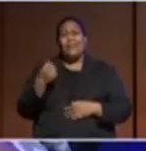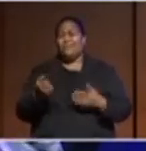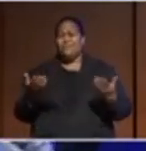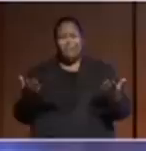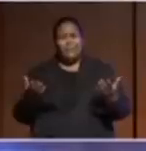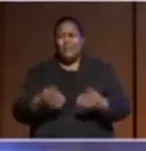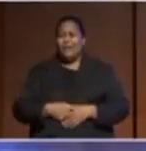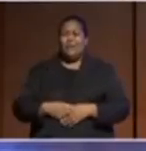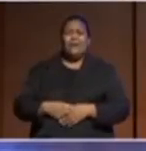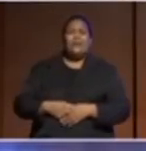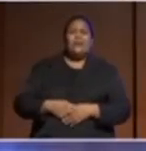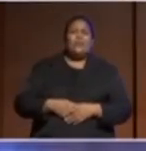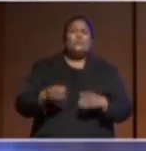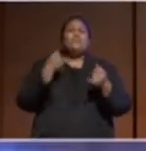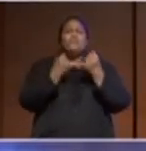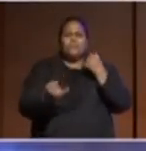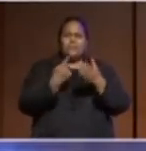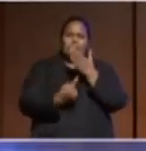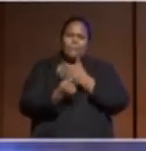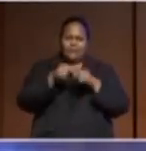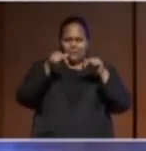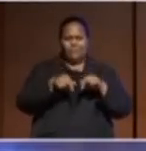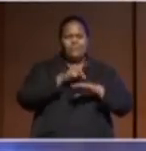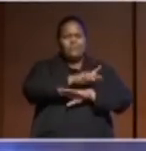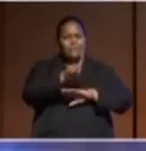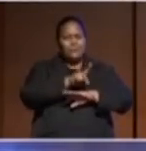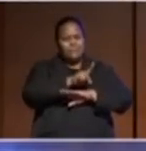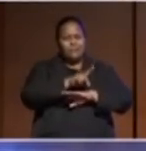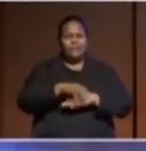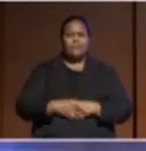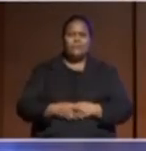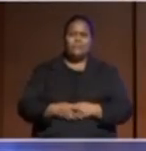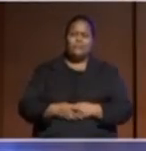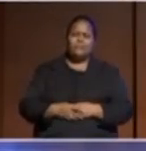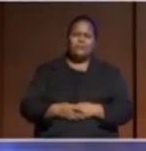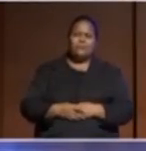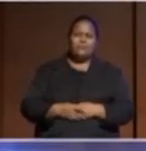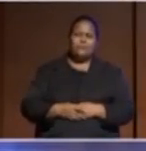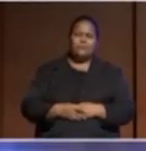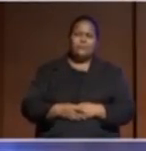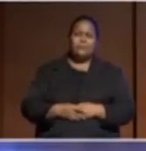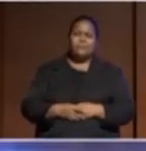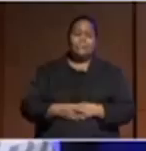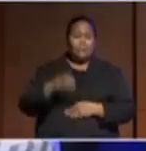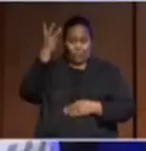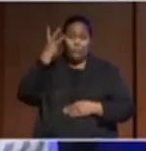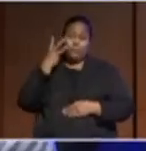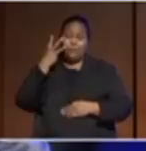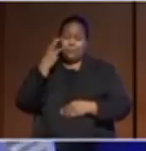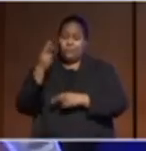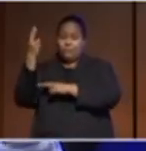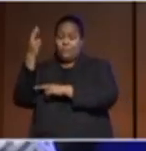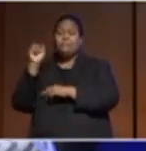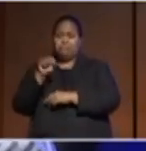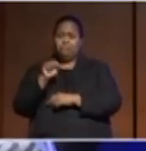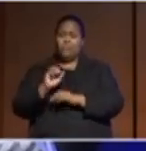in the Pacific. Right? That, you know, women aren't well-represented in our